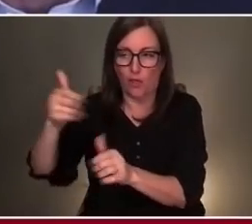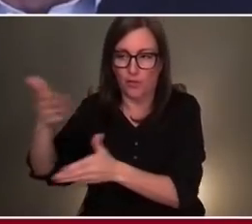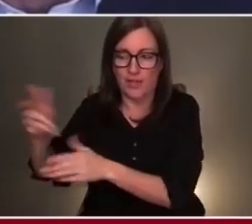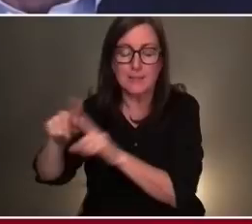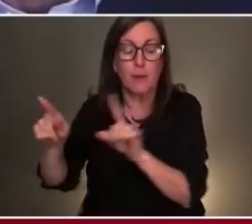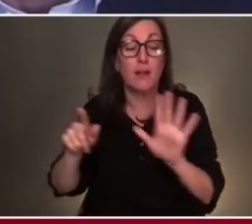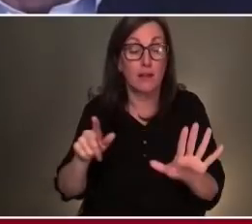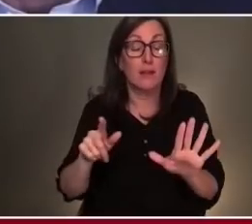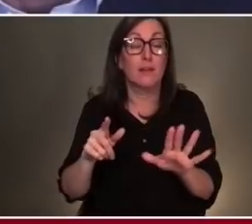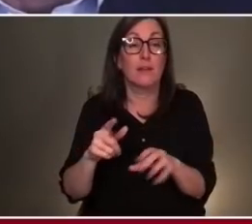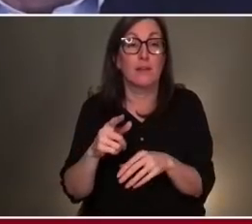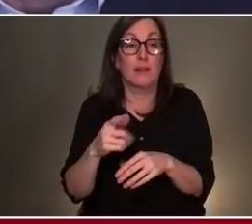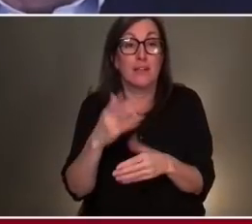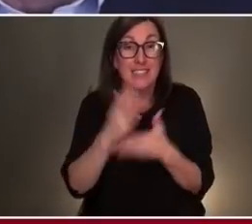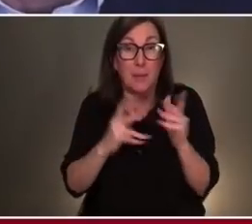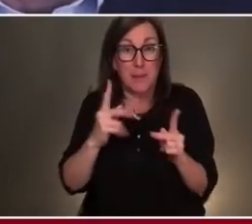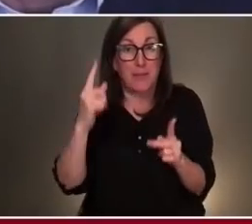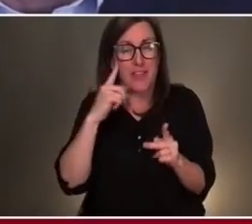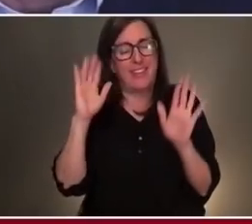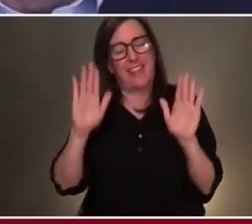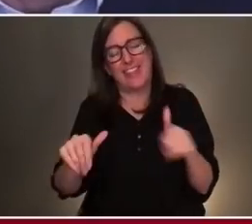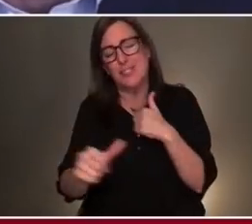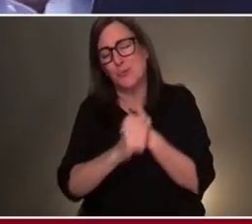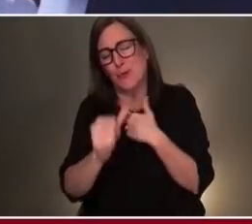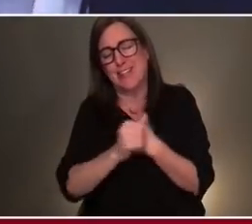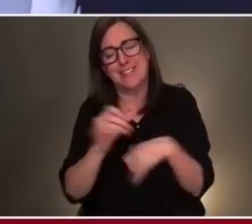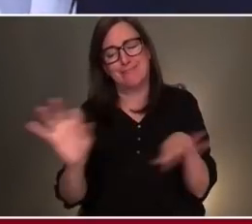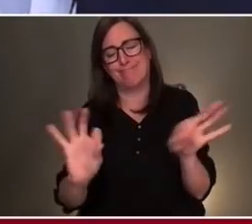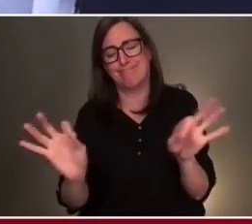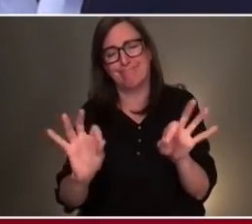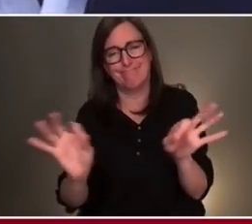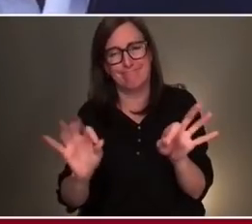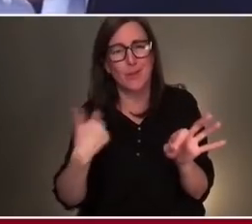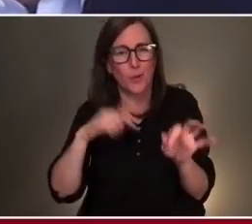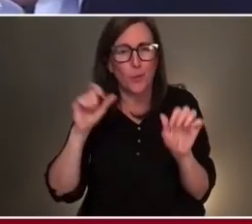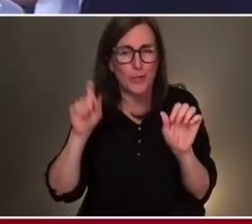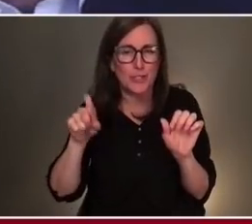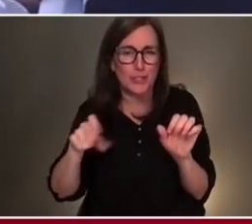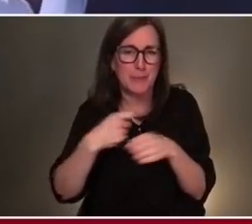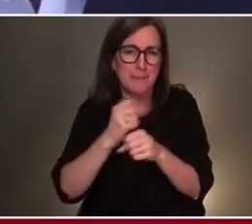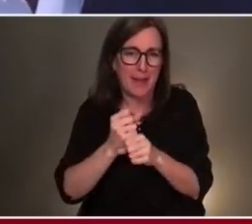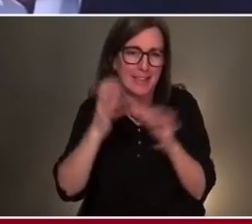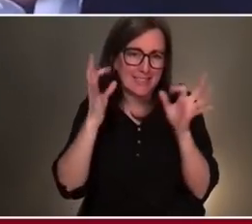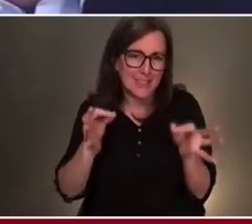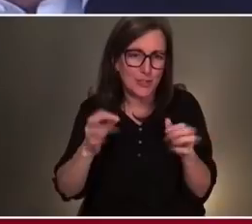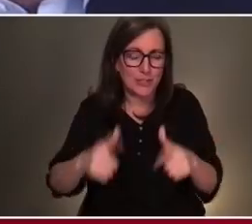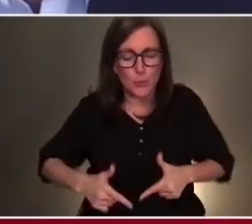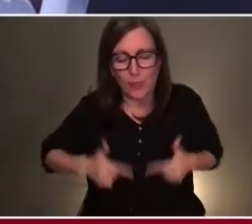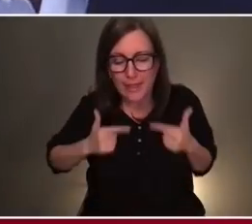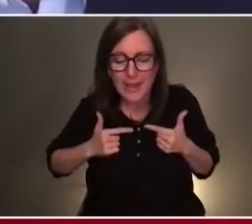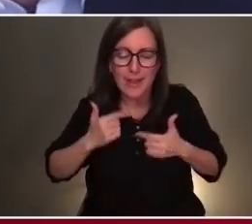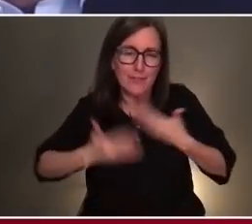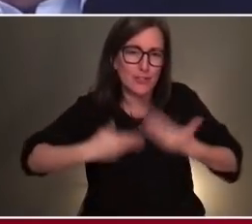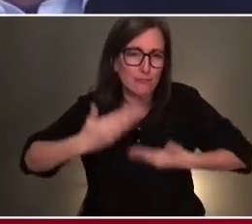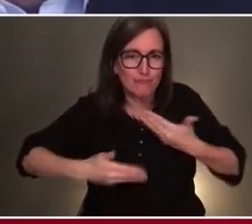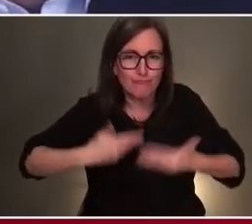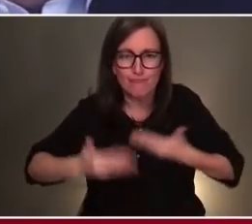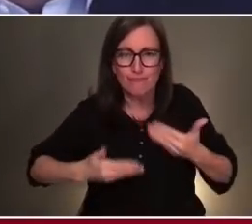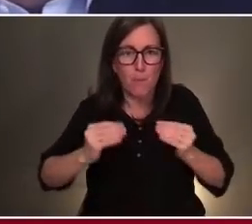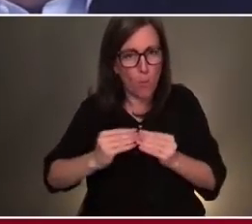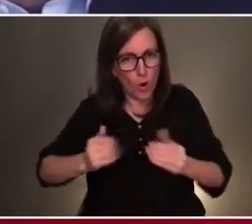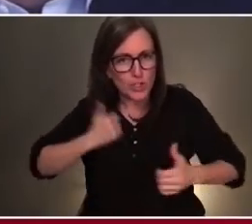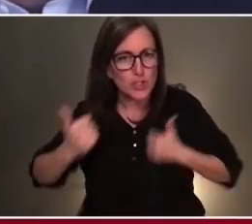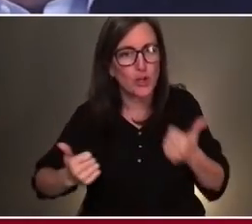think this risk is being overblown. I think we could be making decisions to live our lives more, I'll call it, assertively